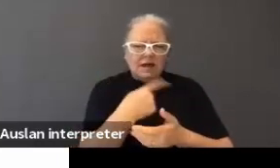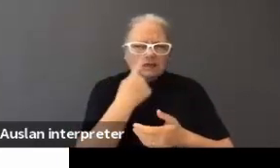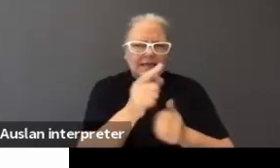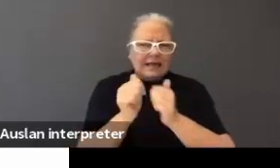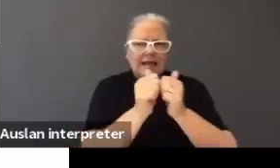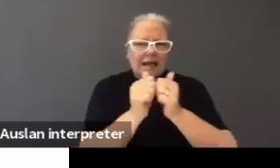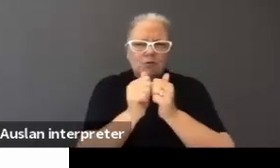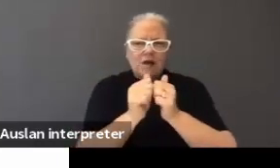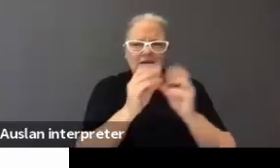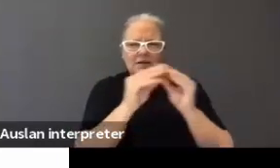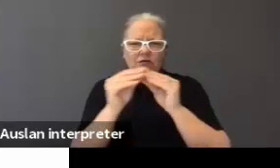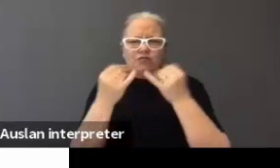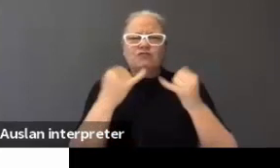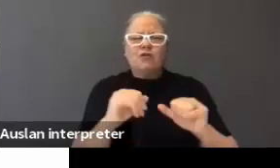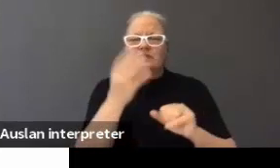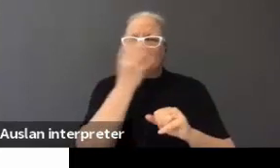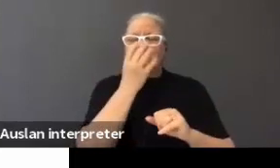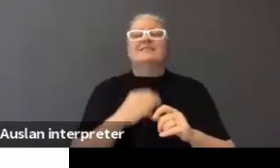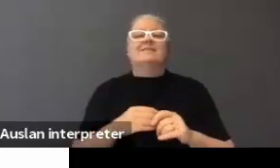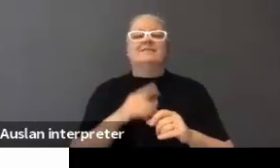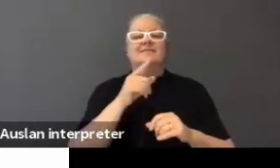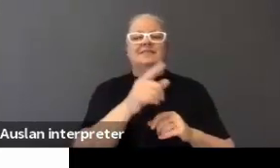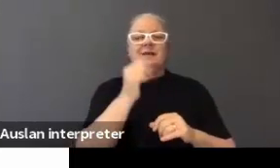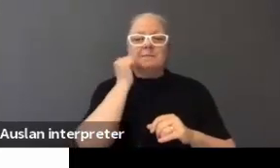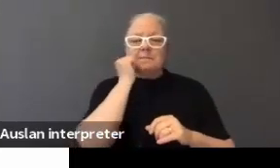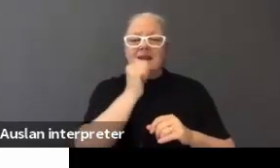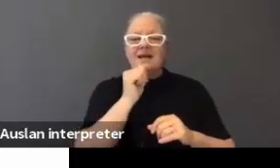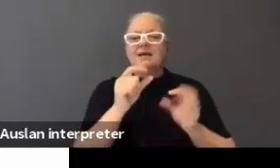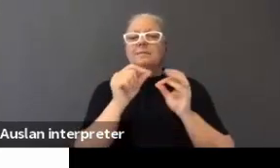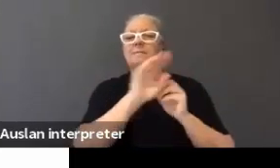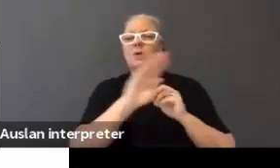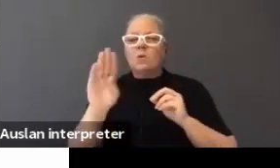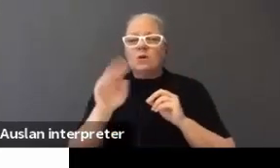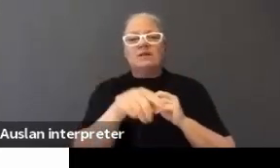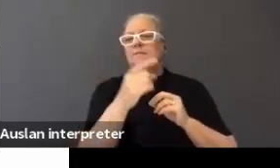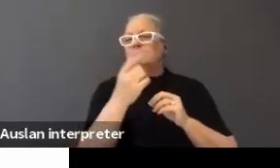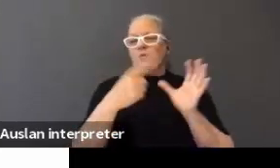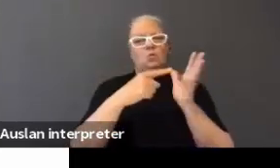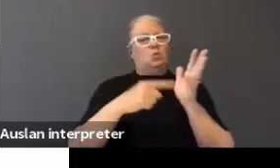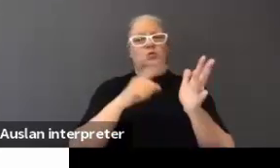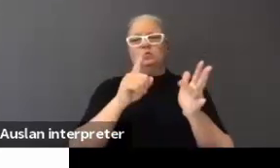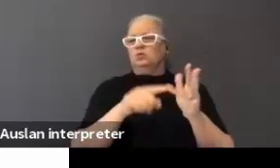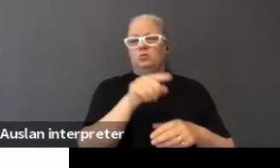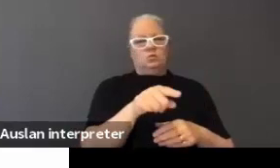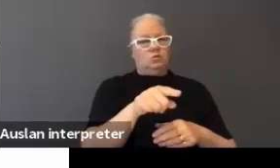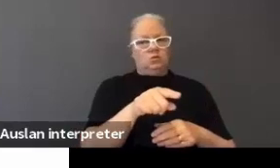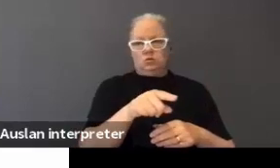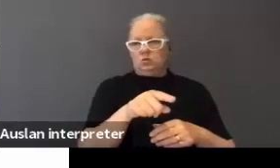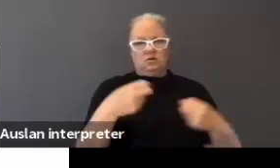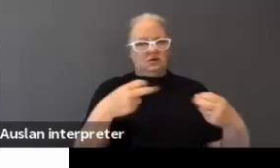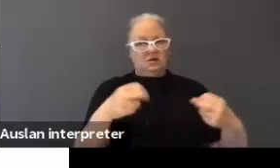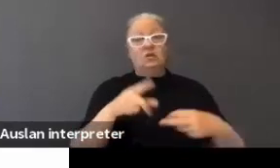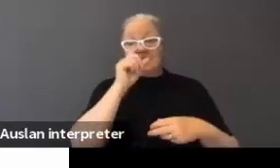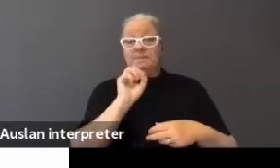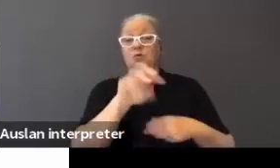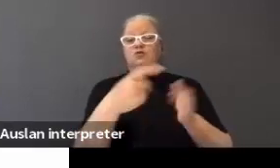Apologies for that. Okay? Blackboard Collaborate doesn't have an auto caption feature. You can put real-time closed captioning